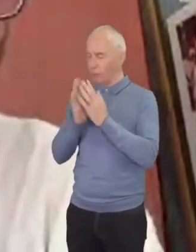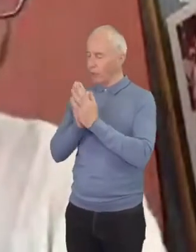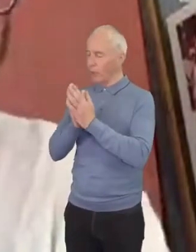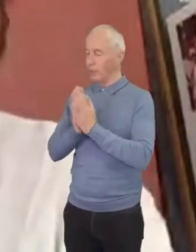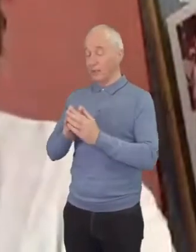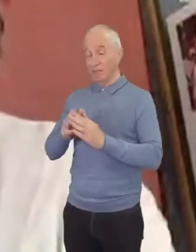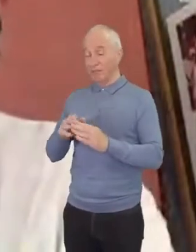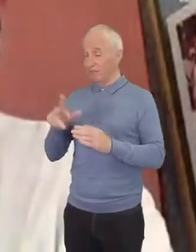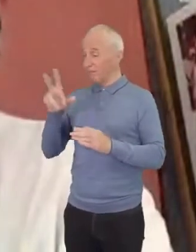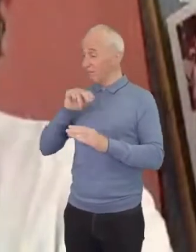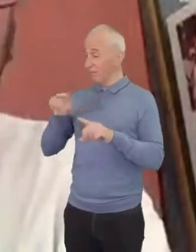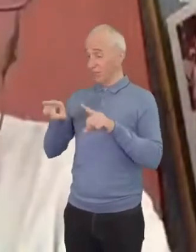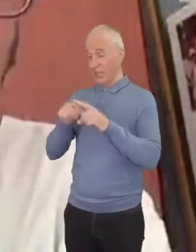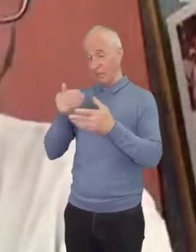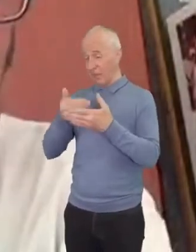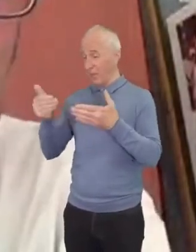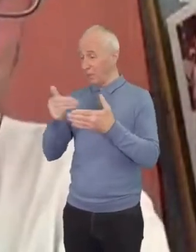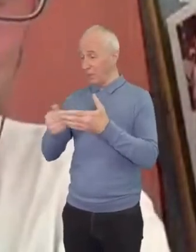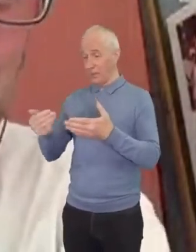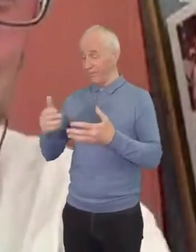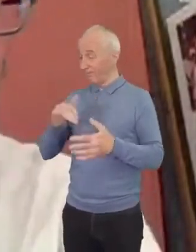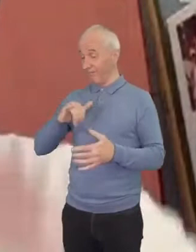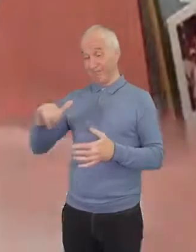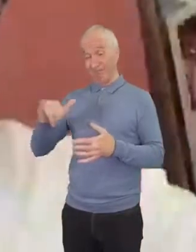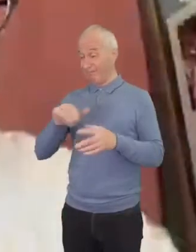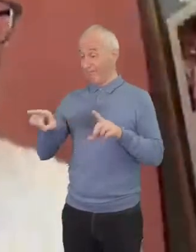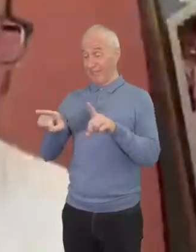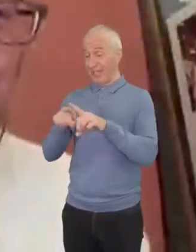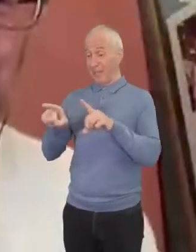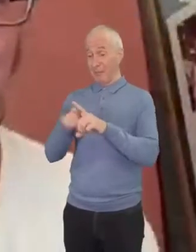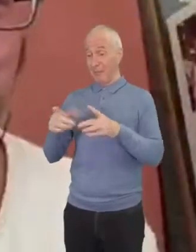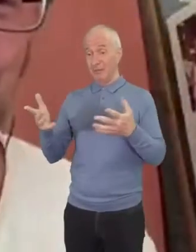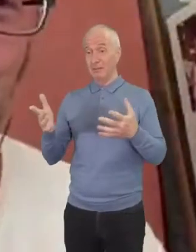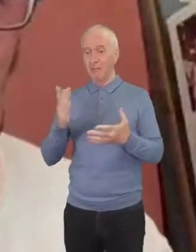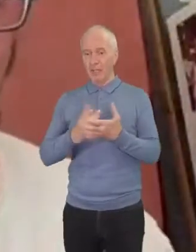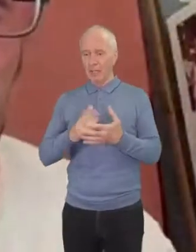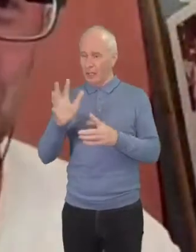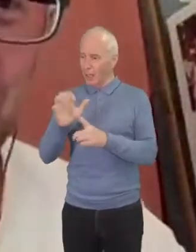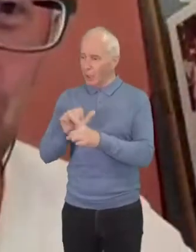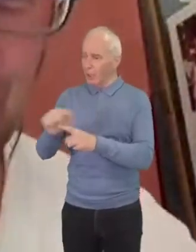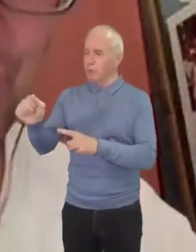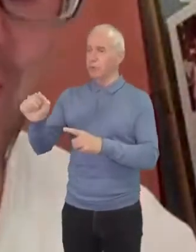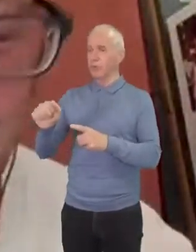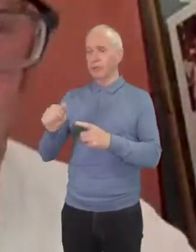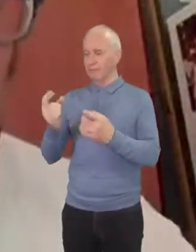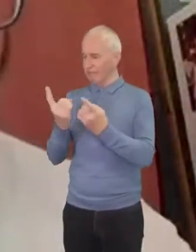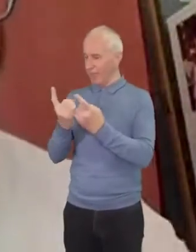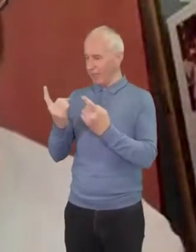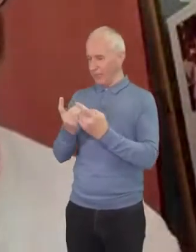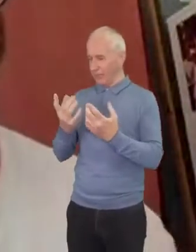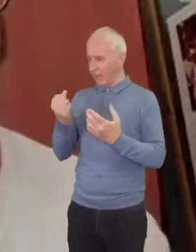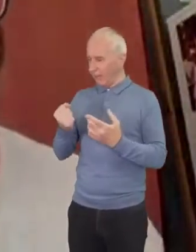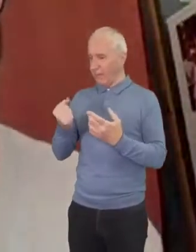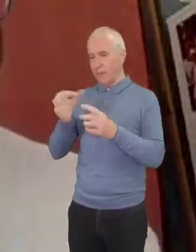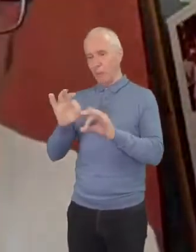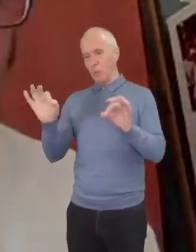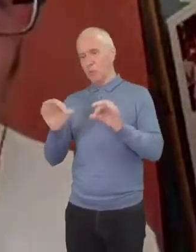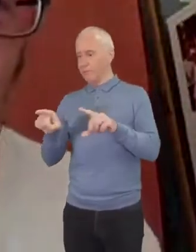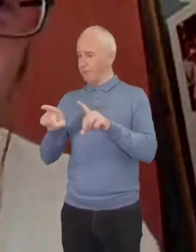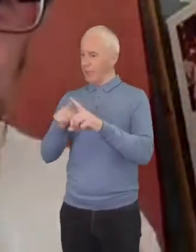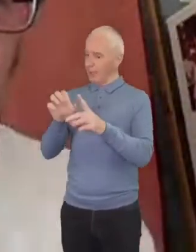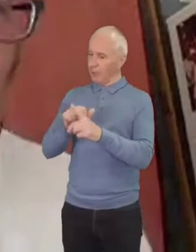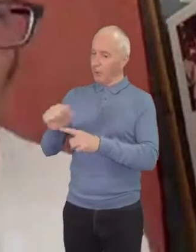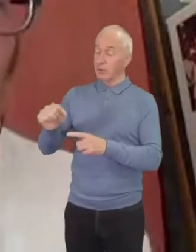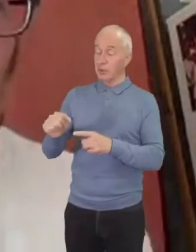language um know the same um kind of cultural artifacts and music you know um and yet